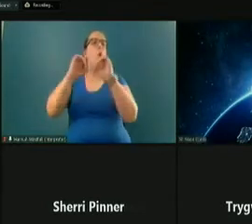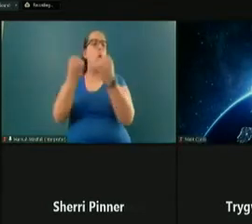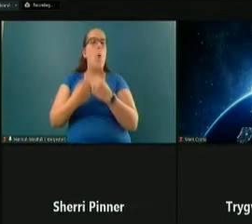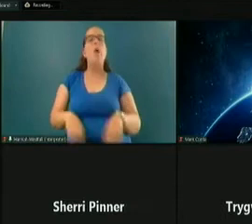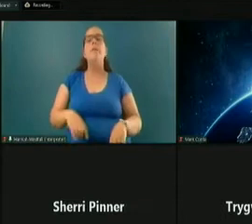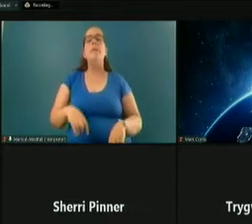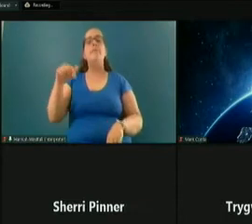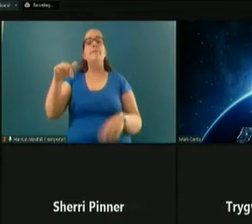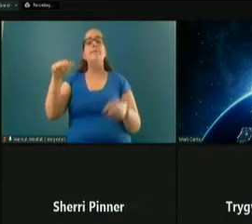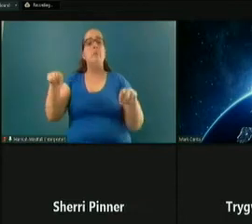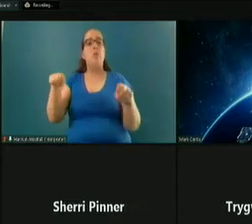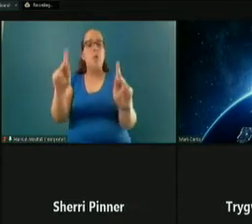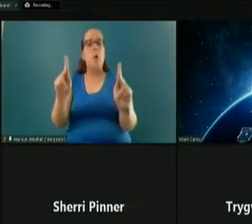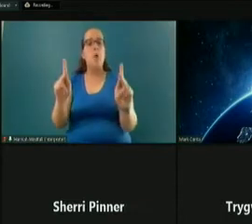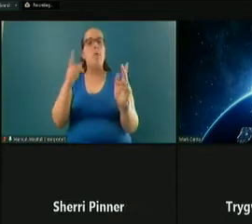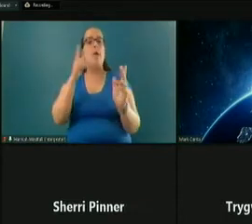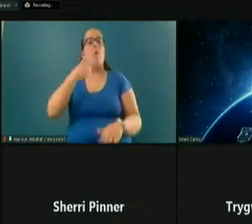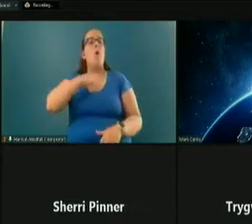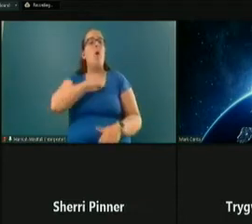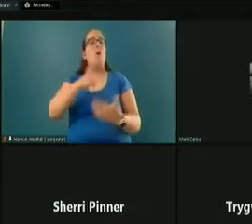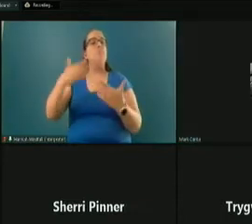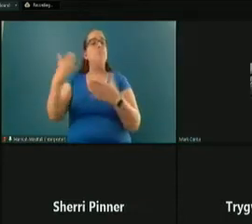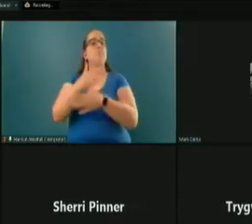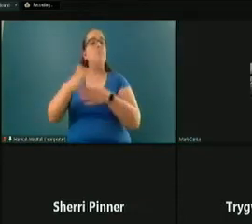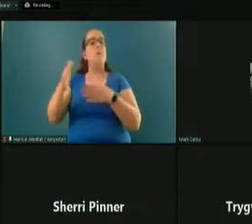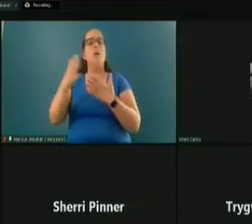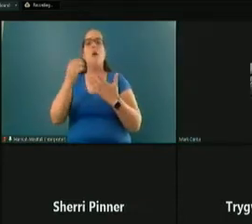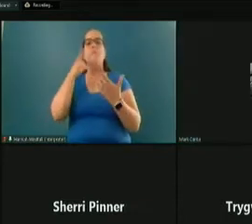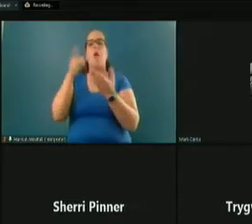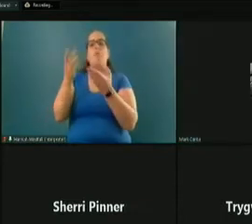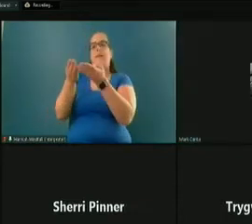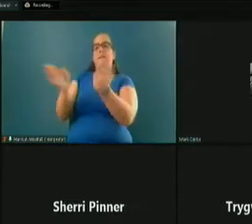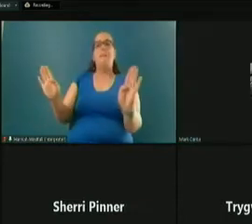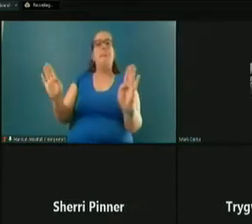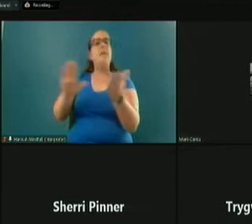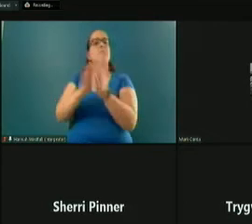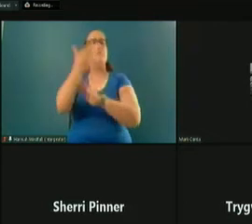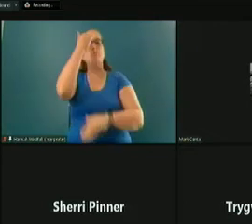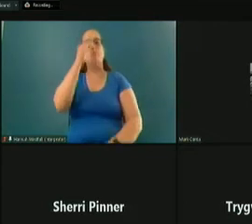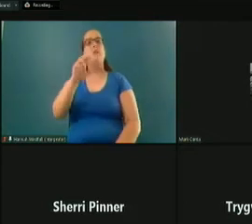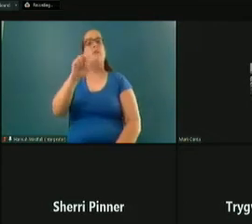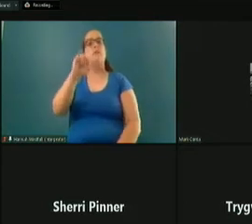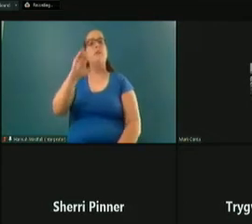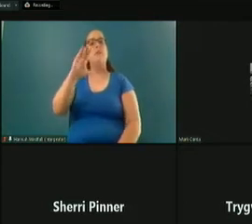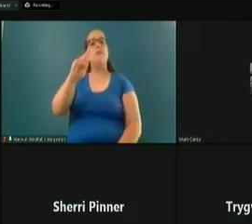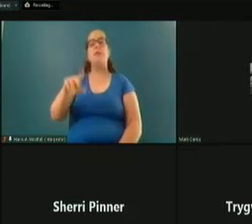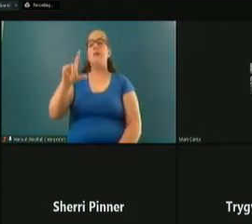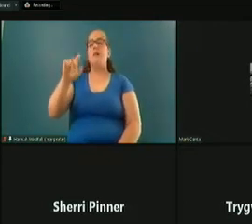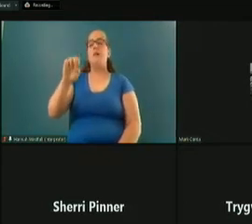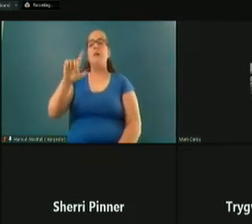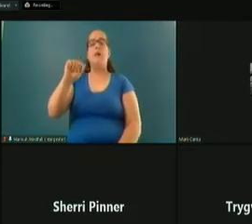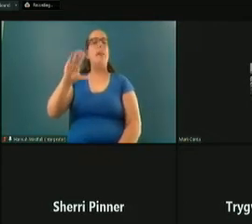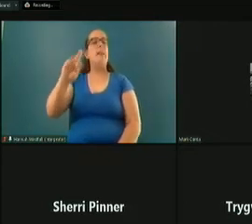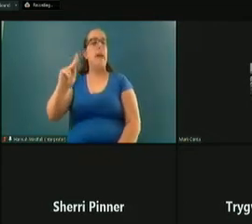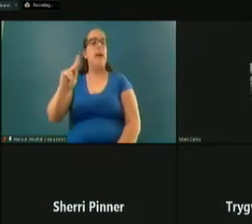This is an opportunity for us to share and for the public to get to know Nick Lelac and he's the finalist for this